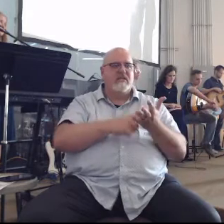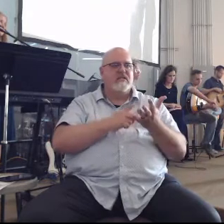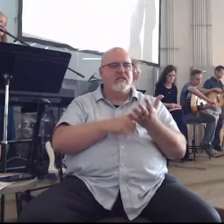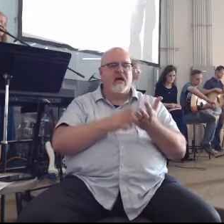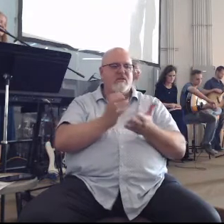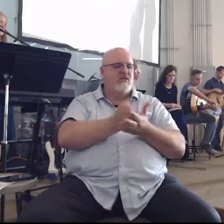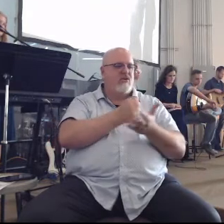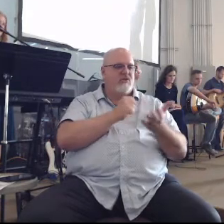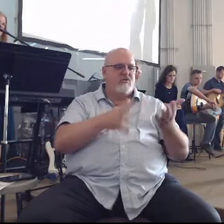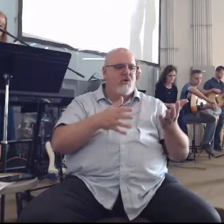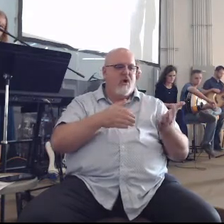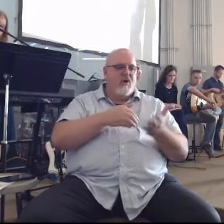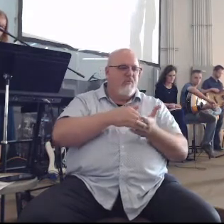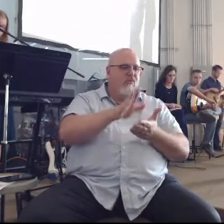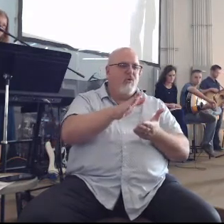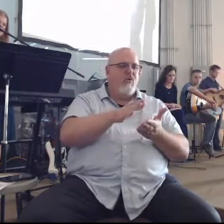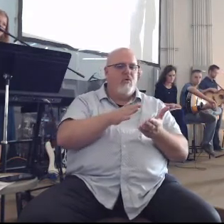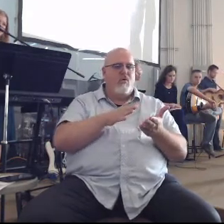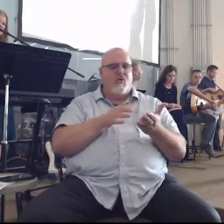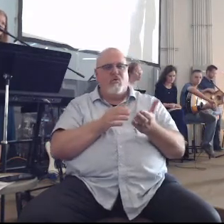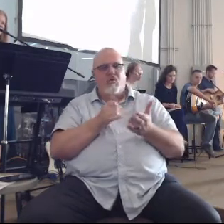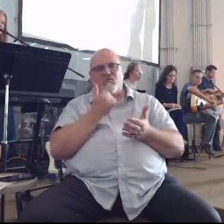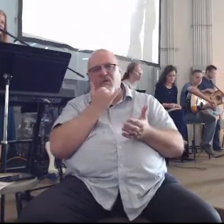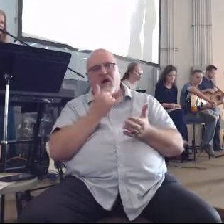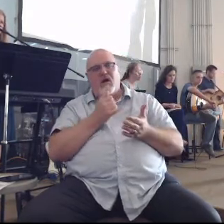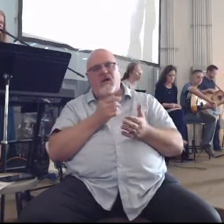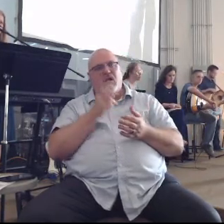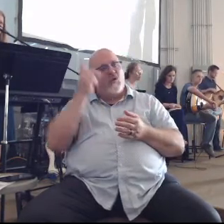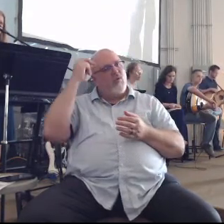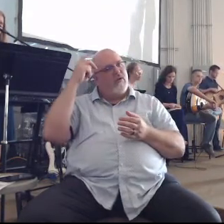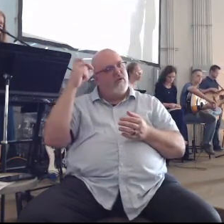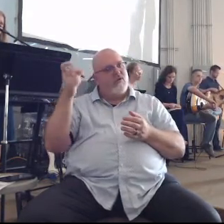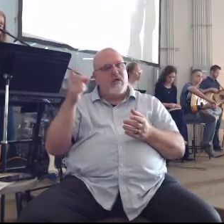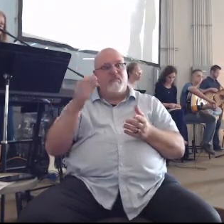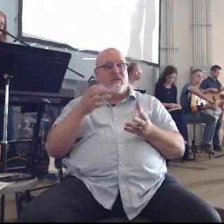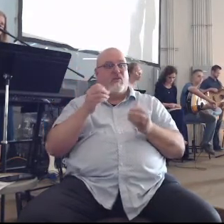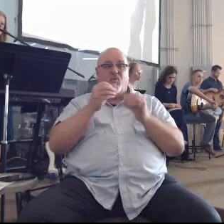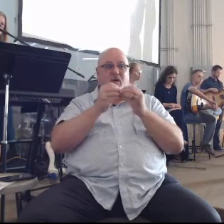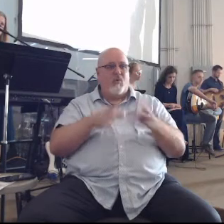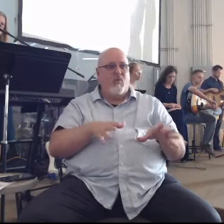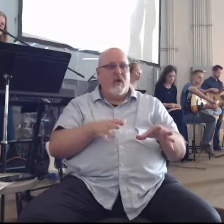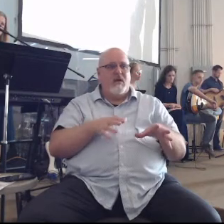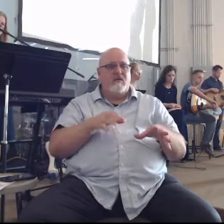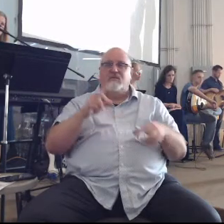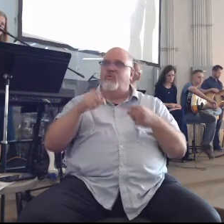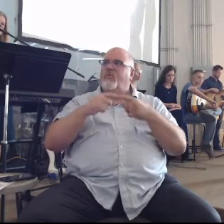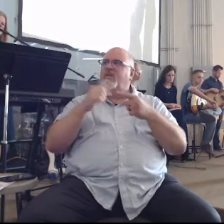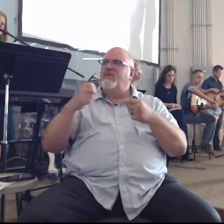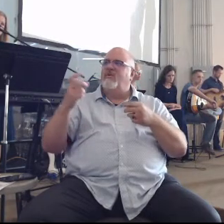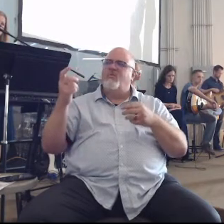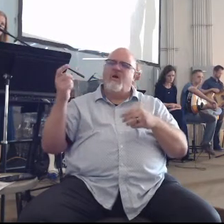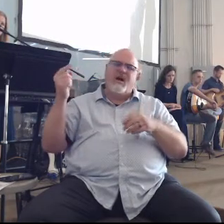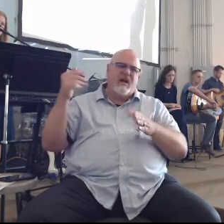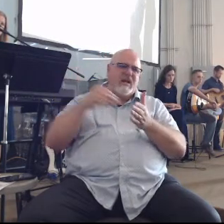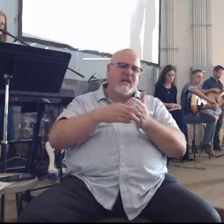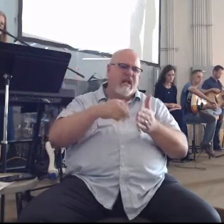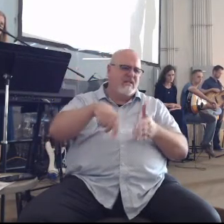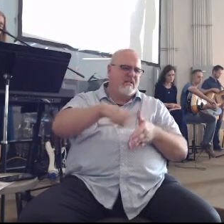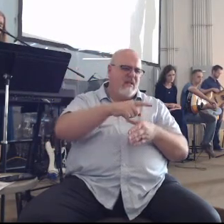moment swept away utterly by terrors like a dream when one awakes oh Lord when you rouse yourself you despise them as phantoms